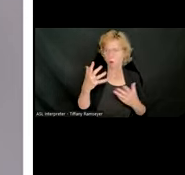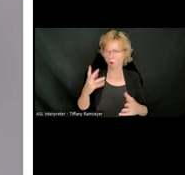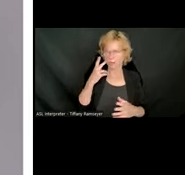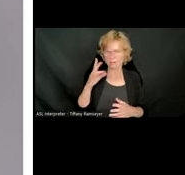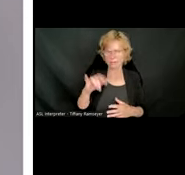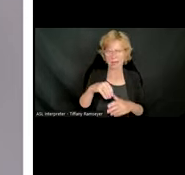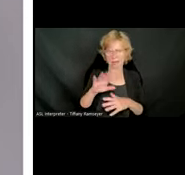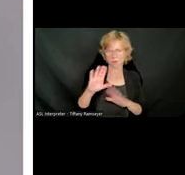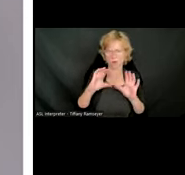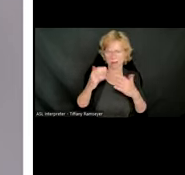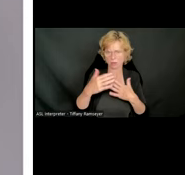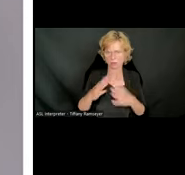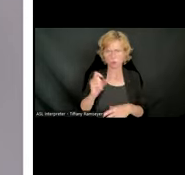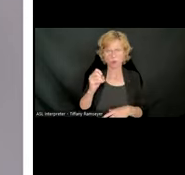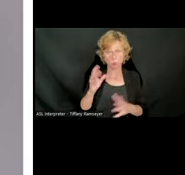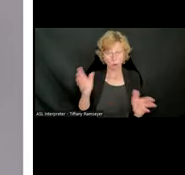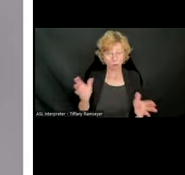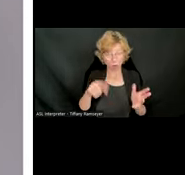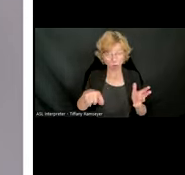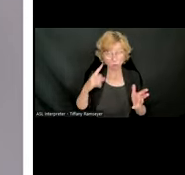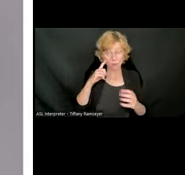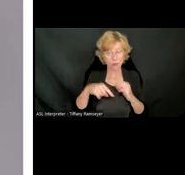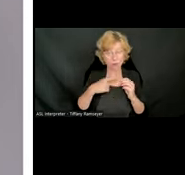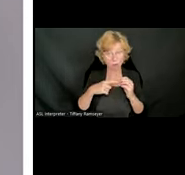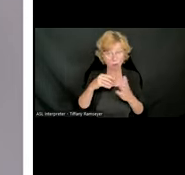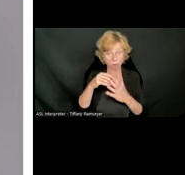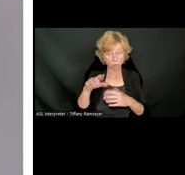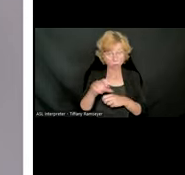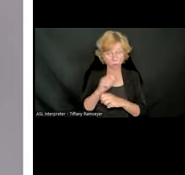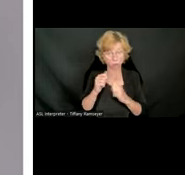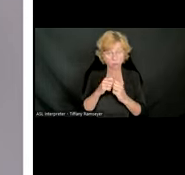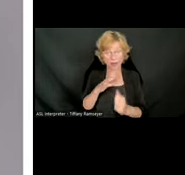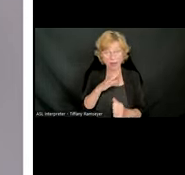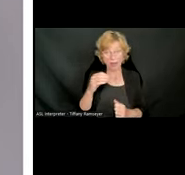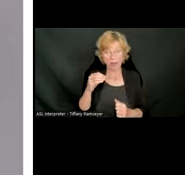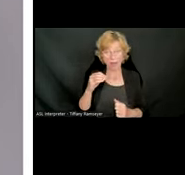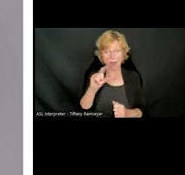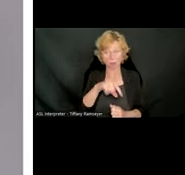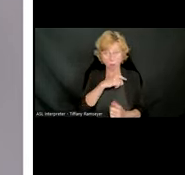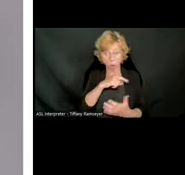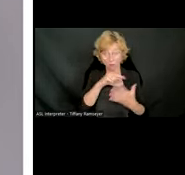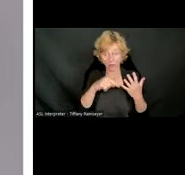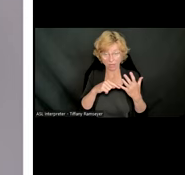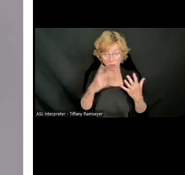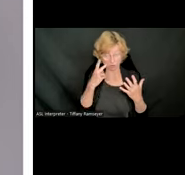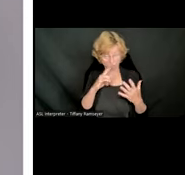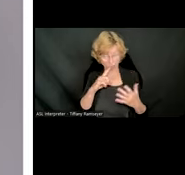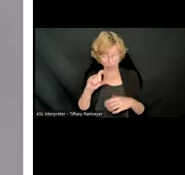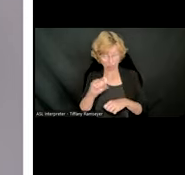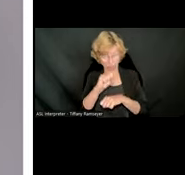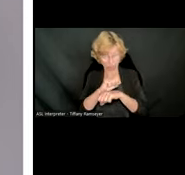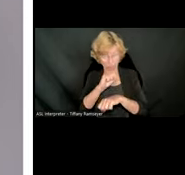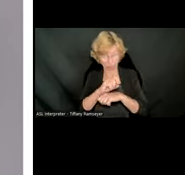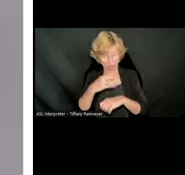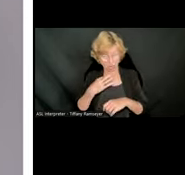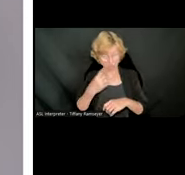I would encourage you to really think about the students you're working with and the qualifications that we discussed to see if they are actually eligible for Bookshare and